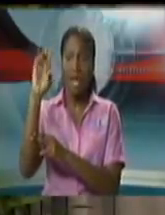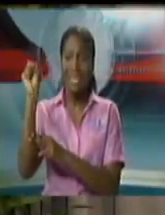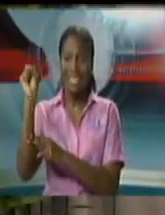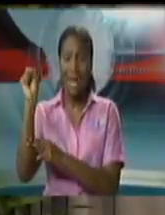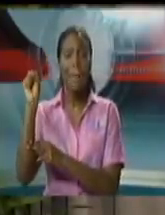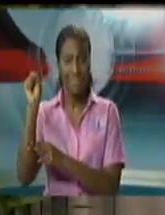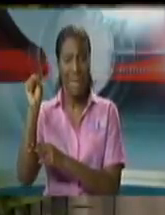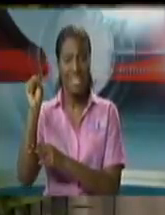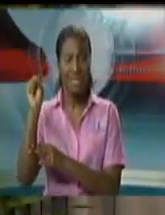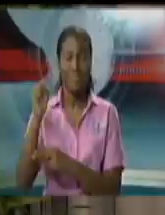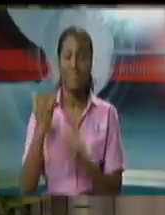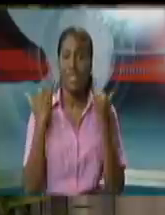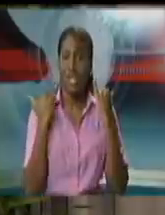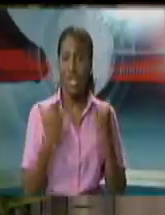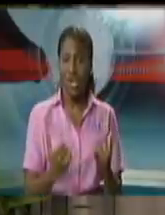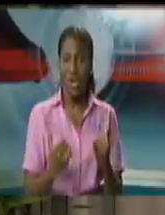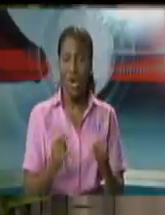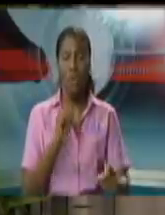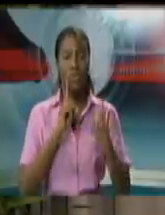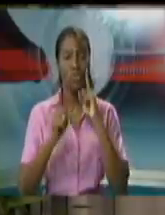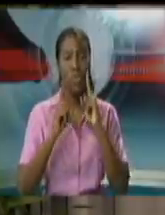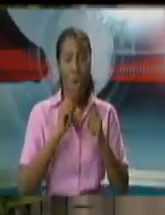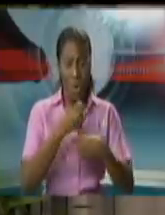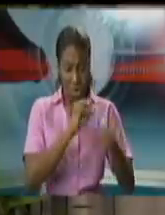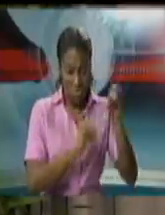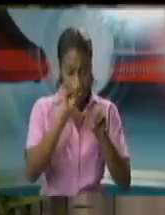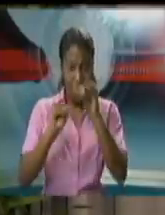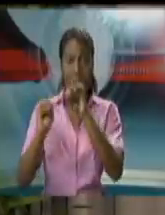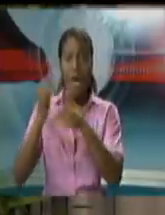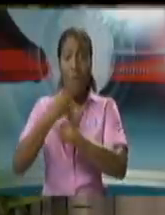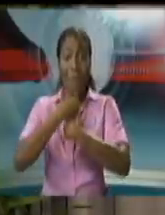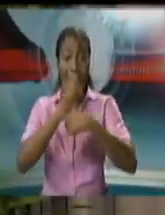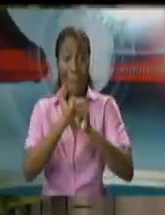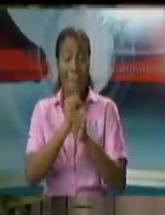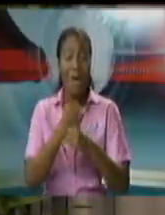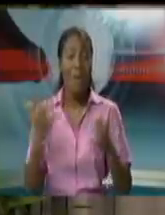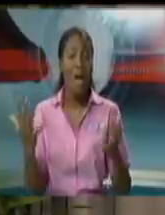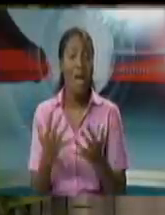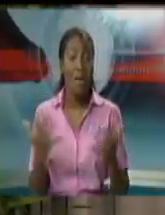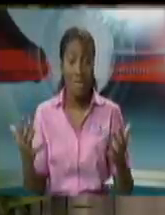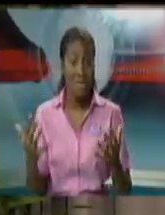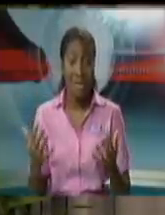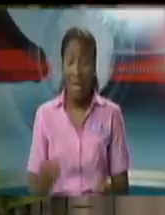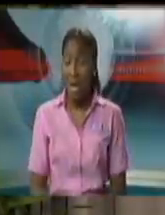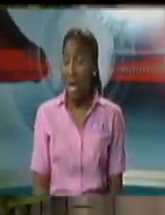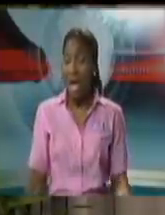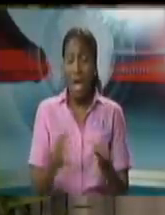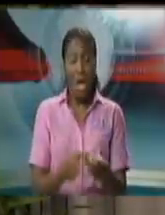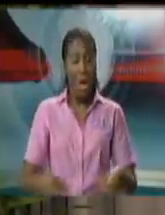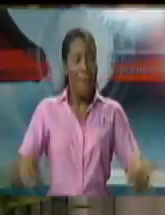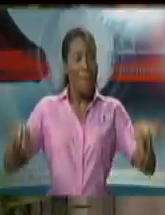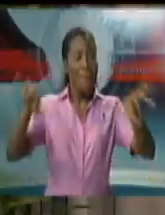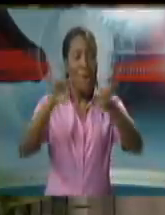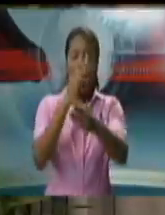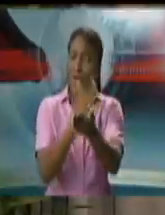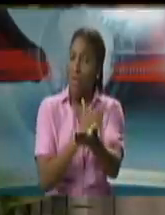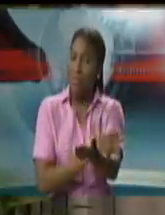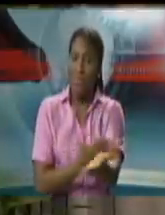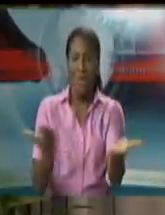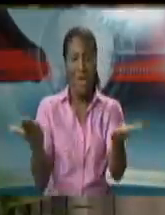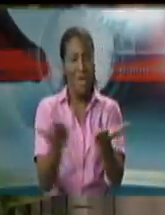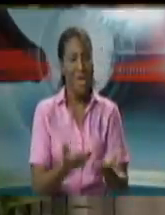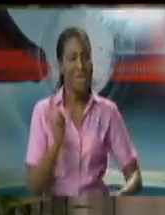in process management, created an historical milestone that is creating the Office of